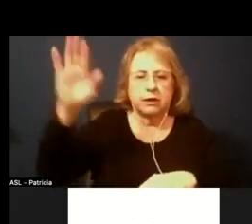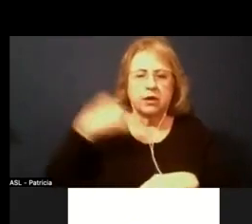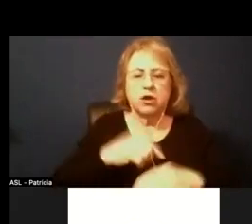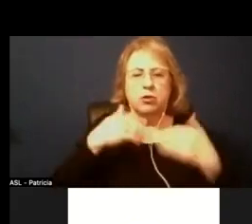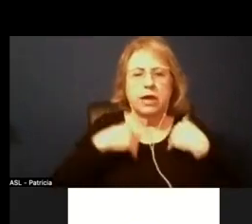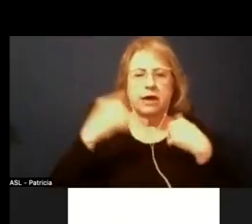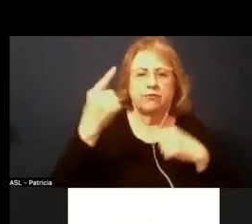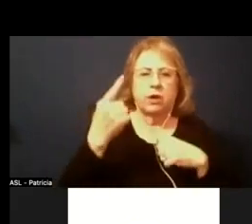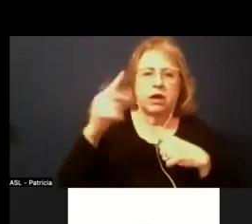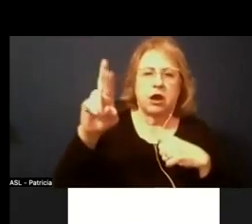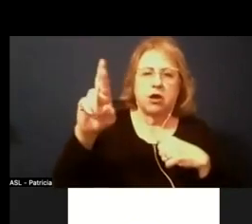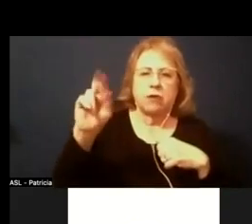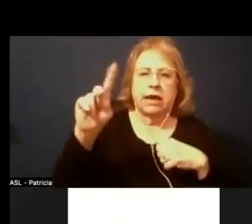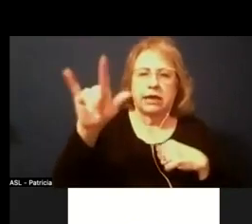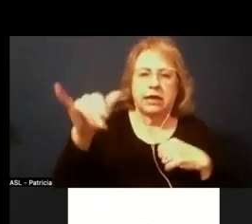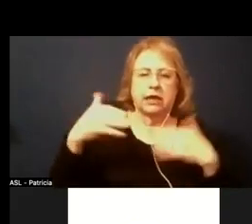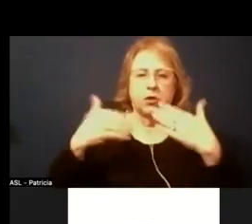randy go ahead randy